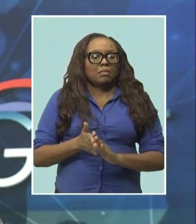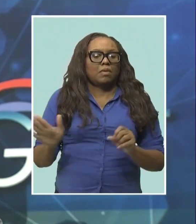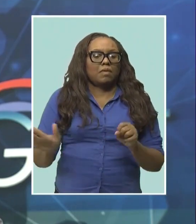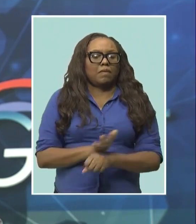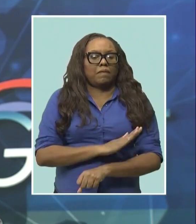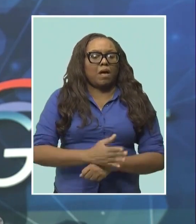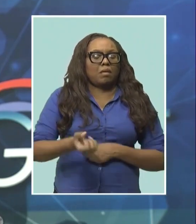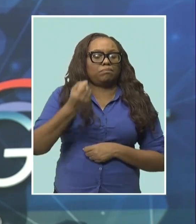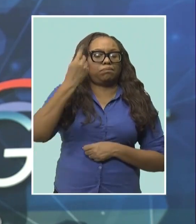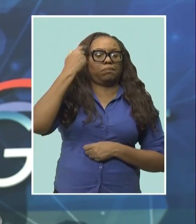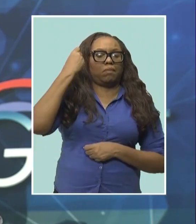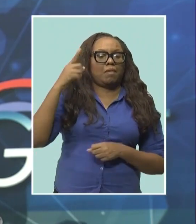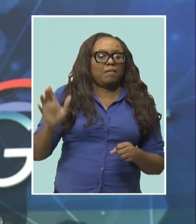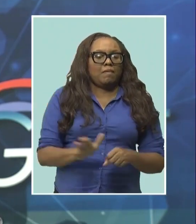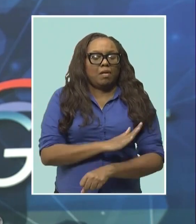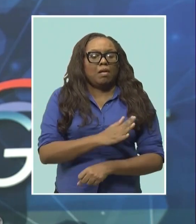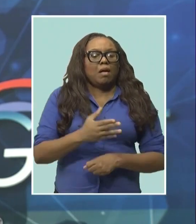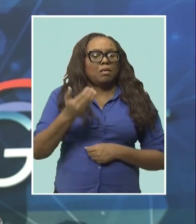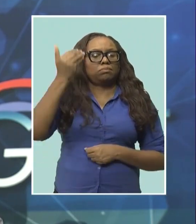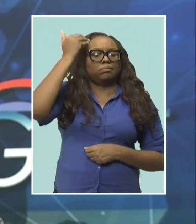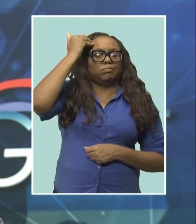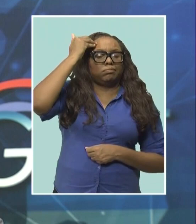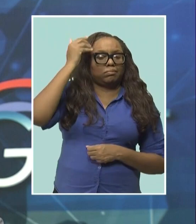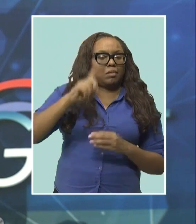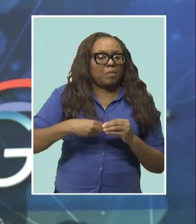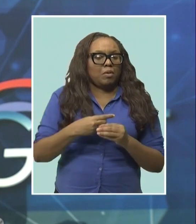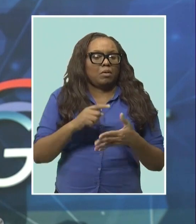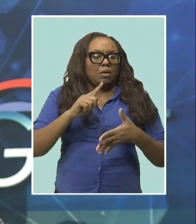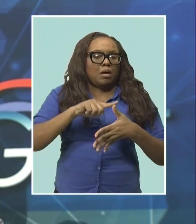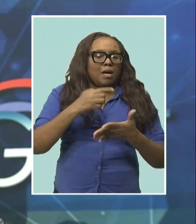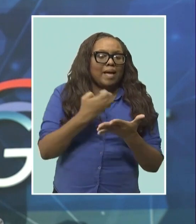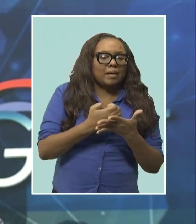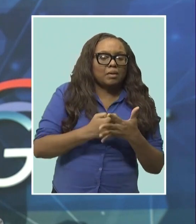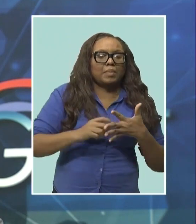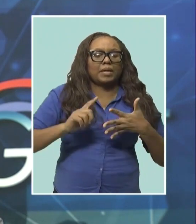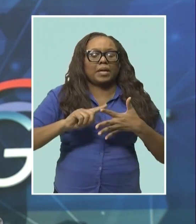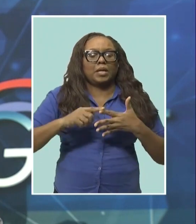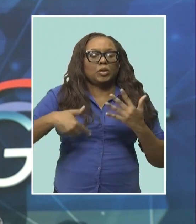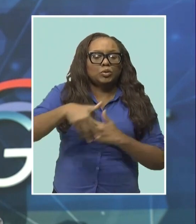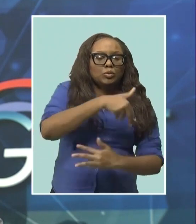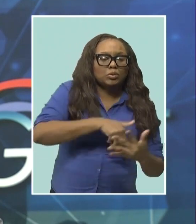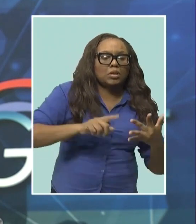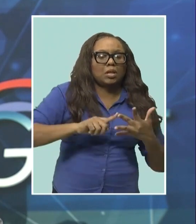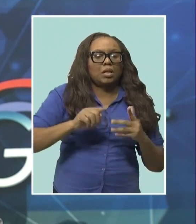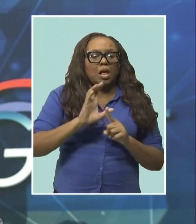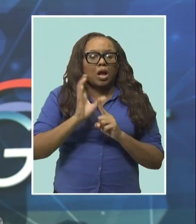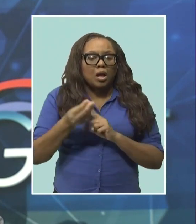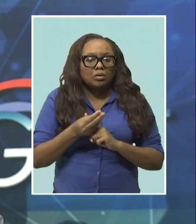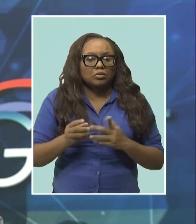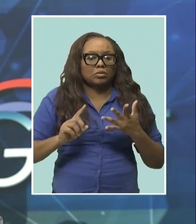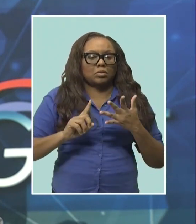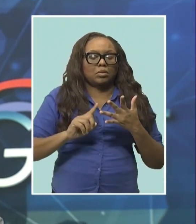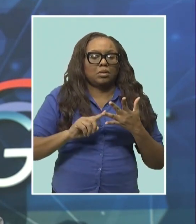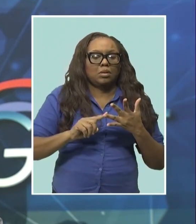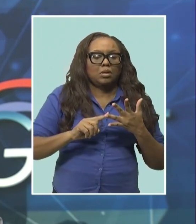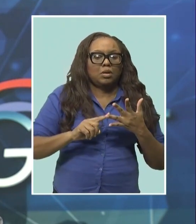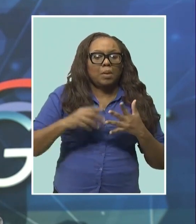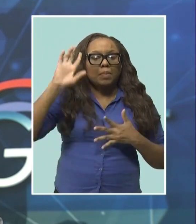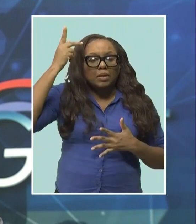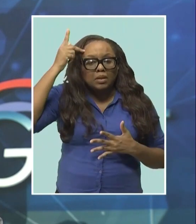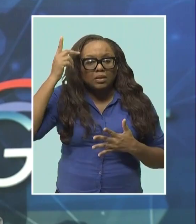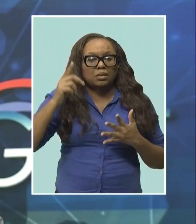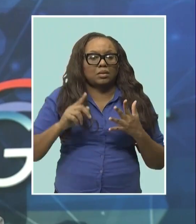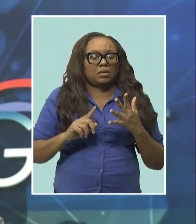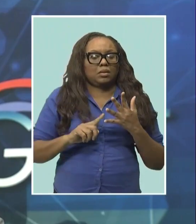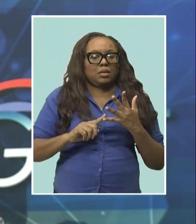realization of the economic, social, cultural, civil and political rights of people of African descent and their full and